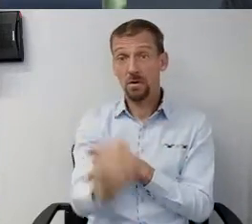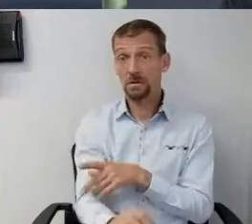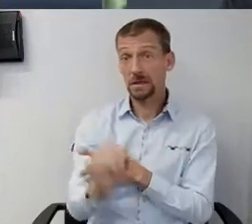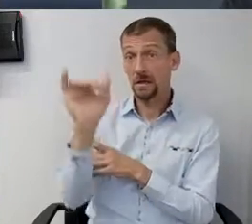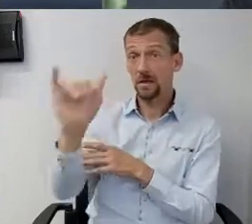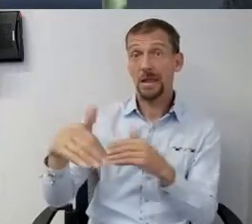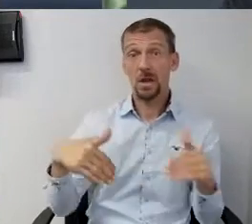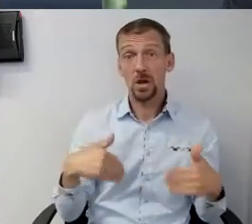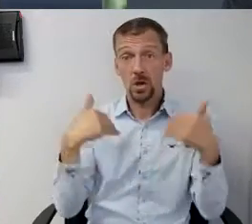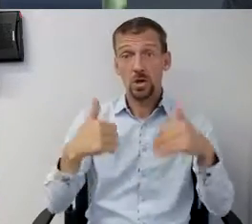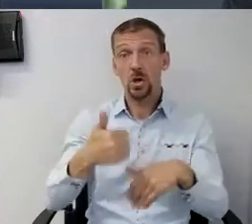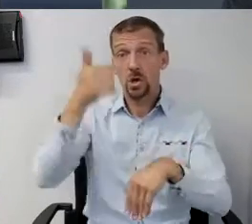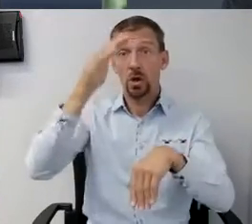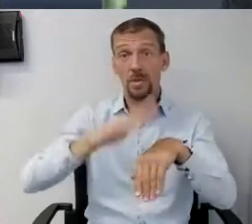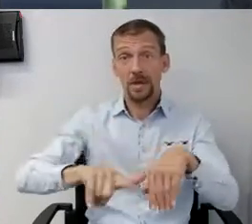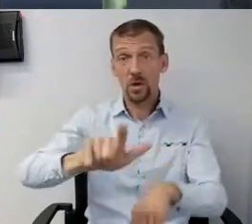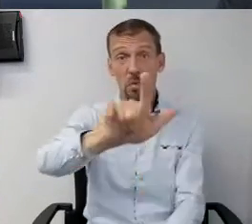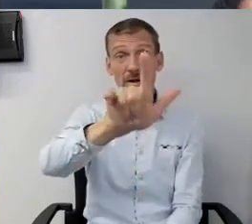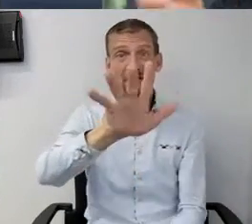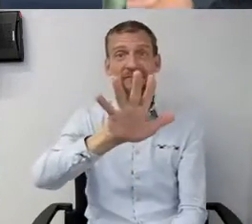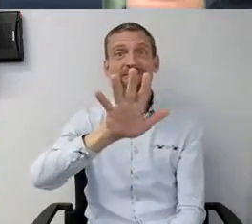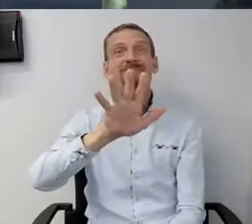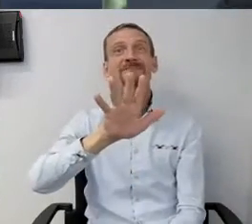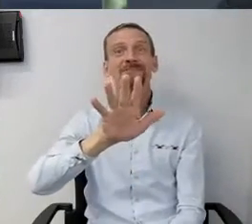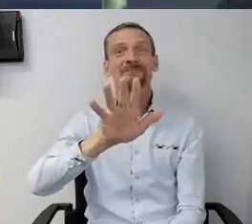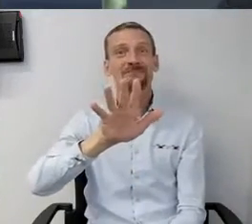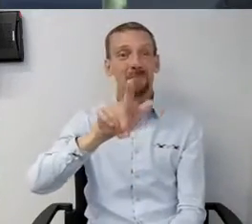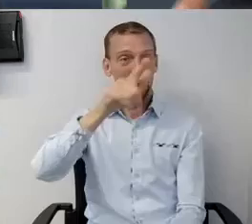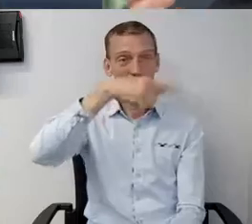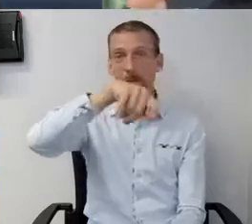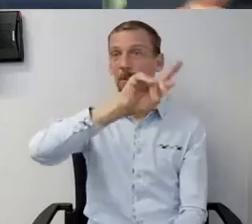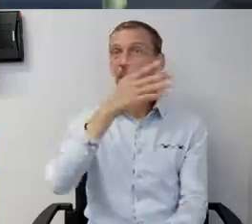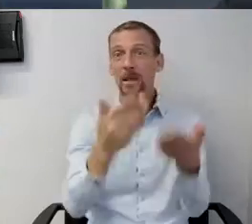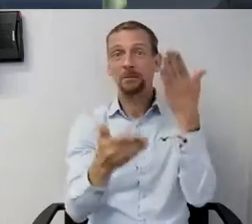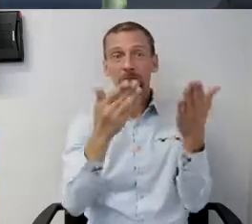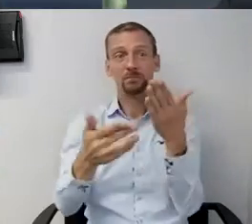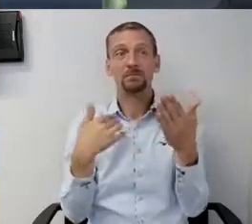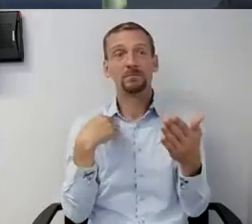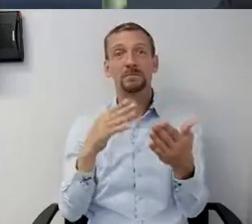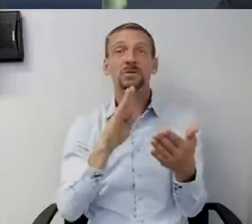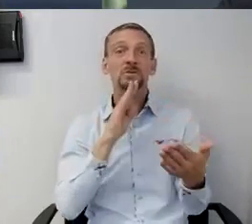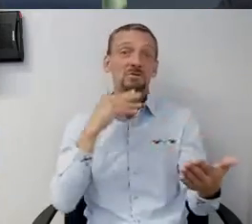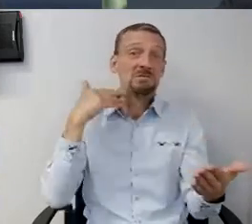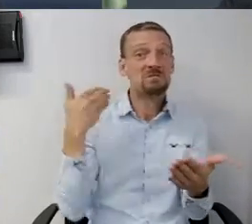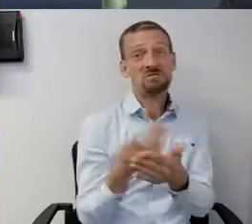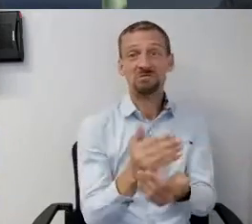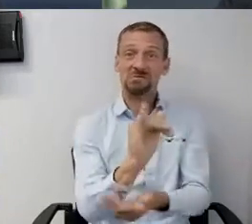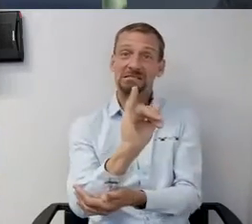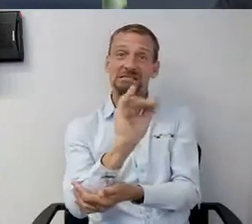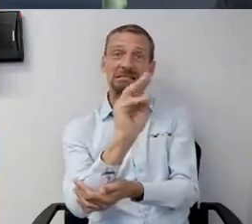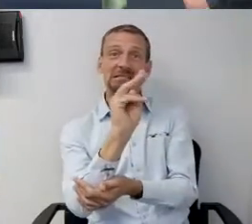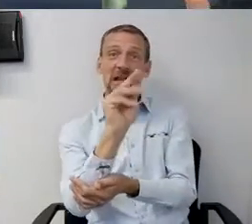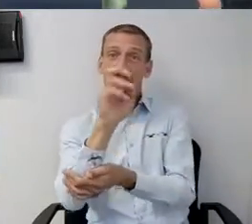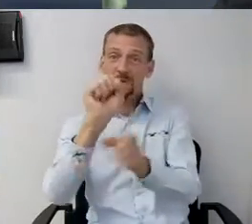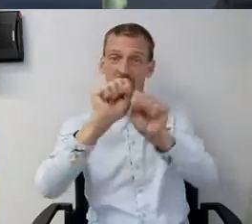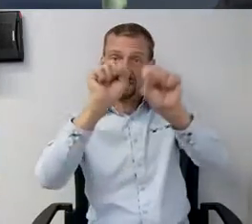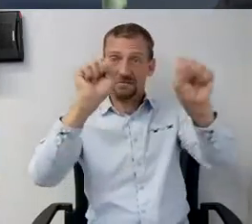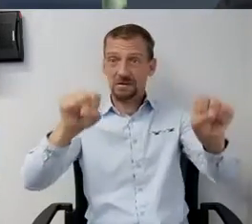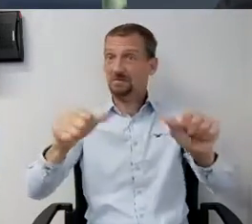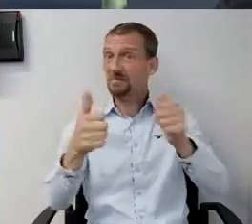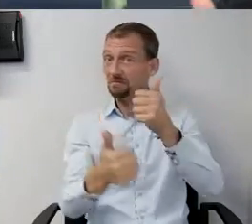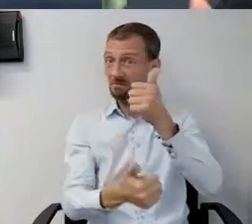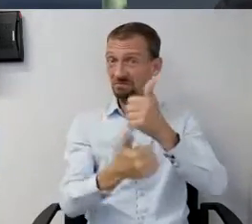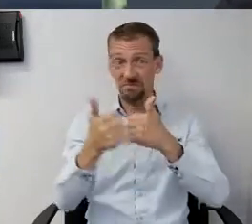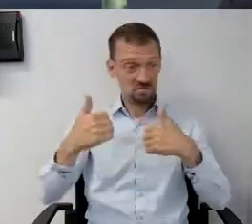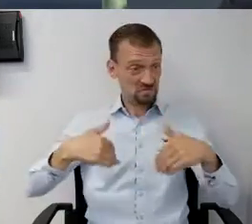County are younger than age 25. And while they may have, you know, supercharged immune systems and mostly young